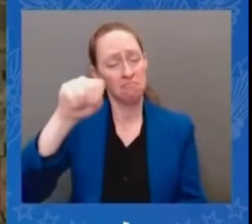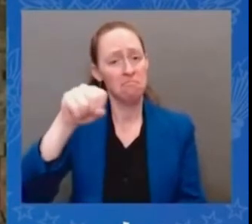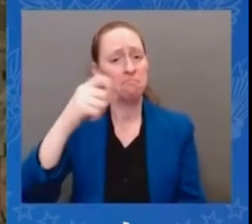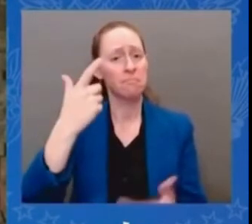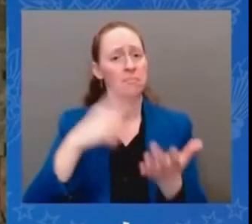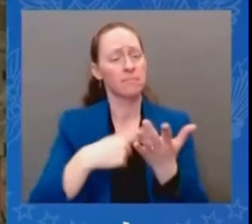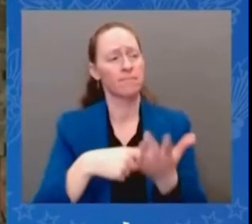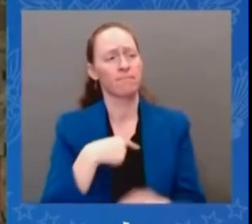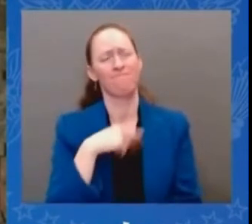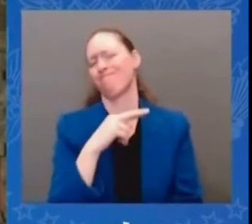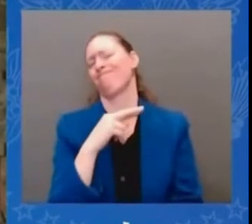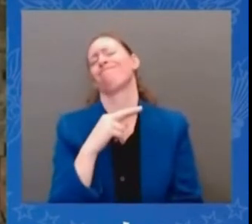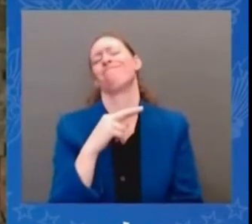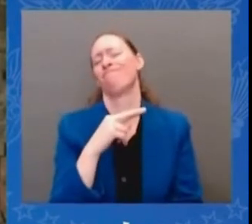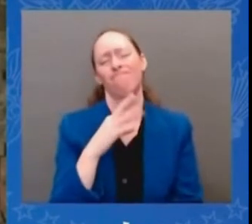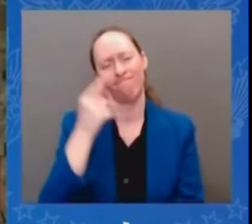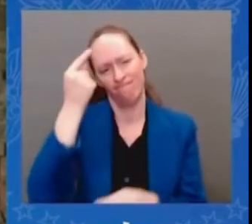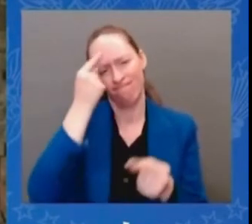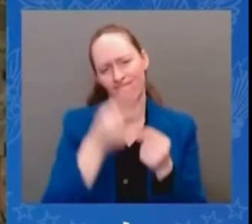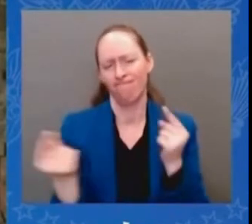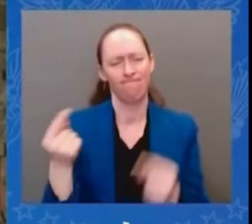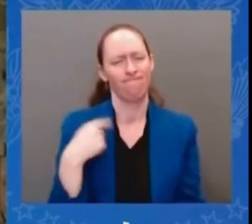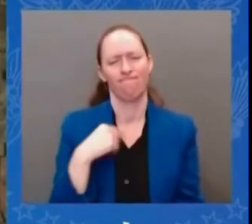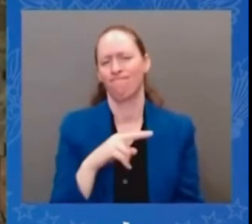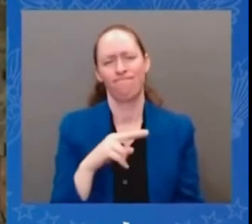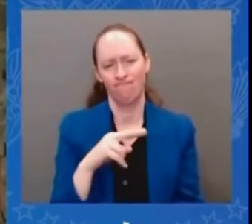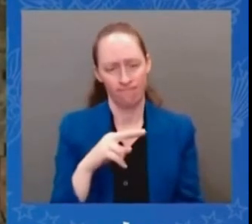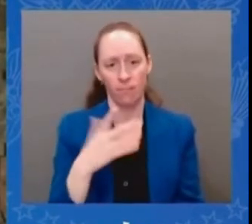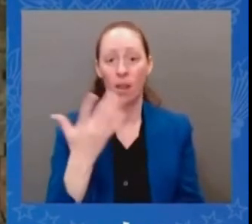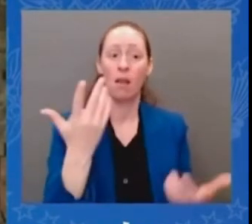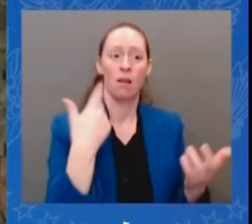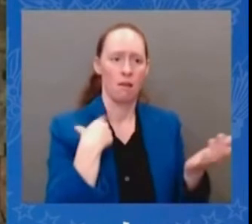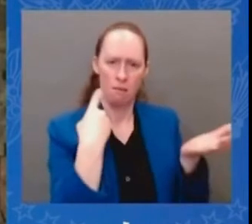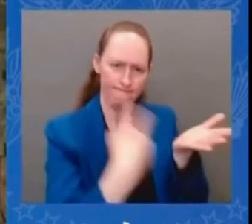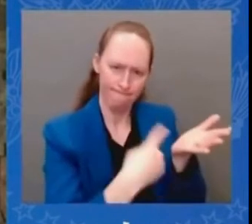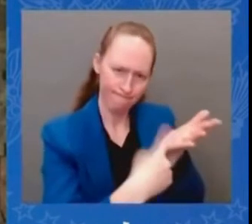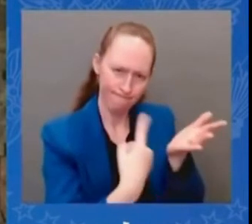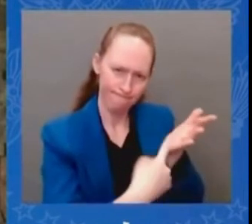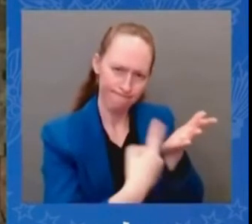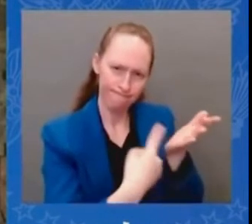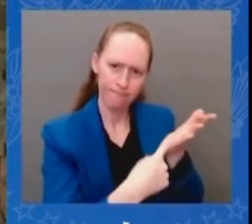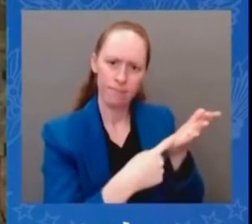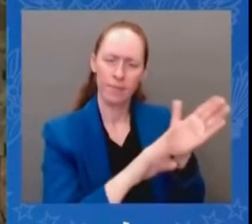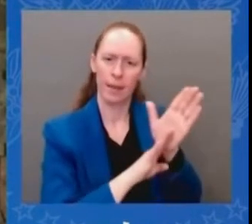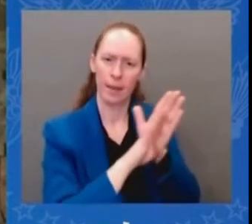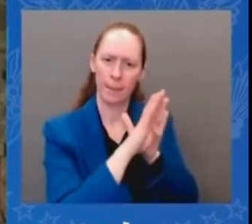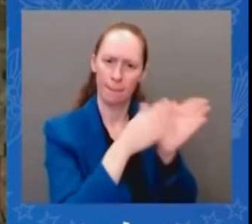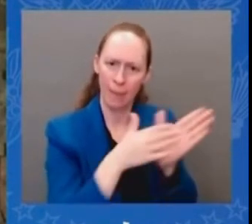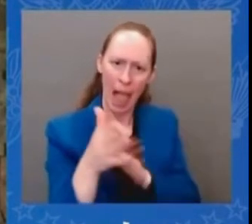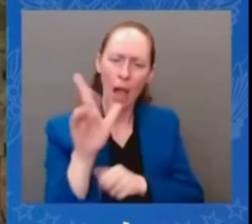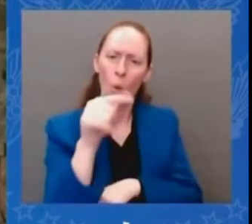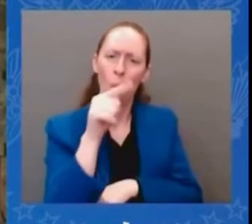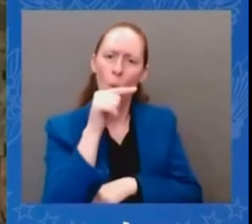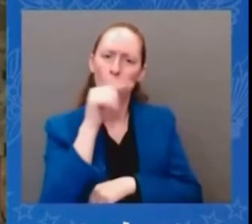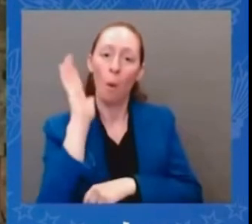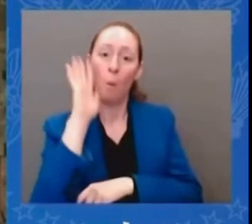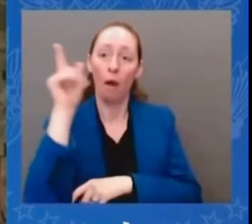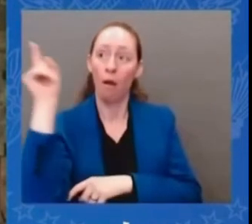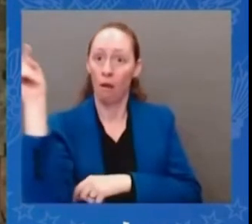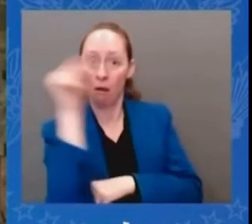we would meet in detail with our the key people in each of our administrations to discuss how we could resolve them